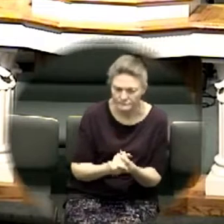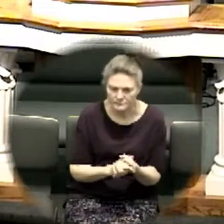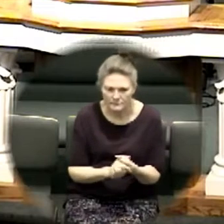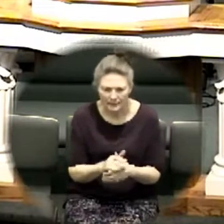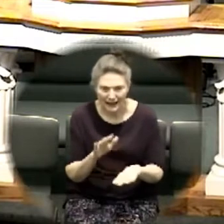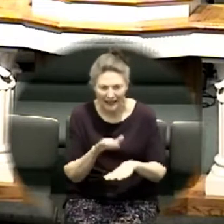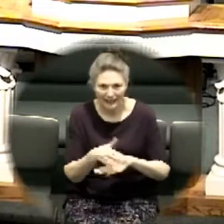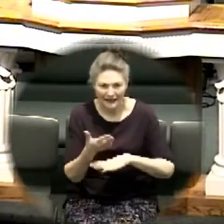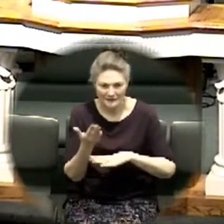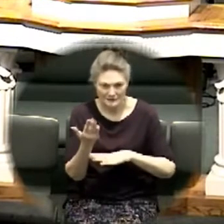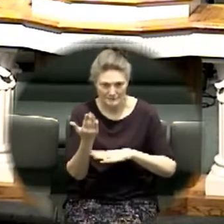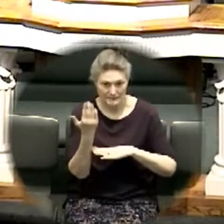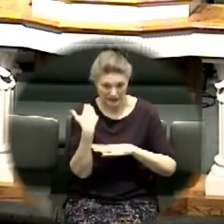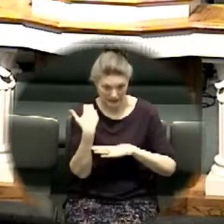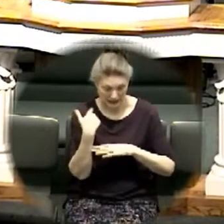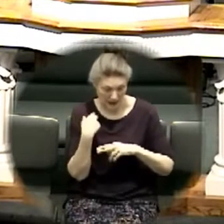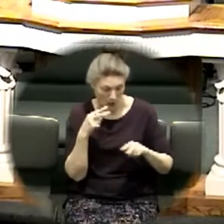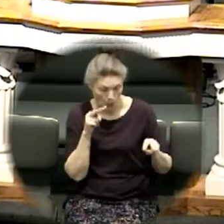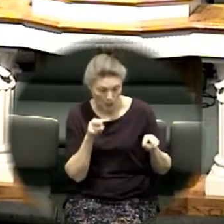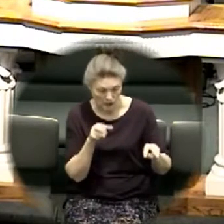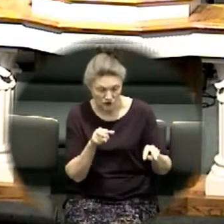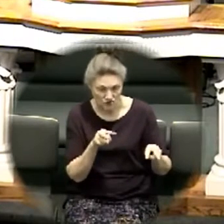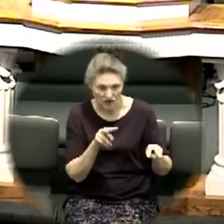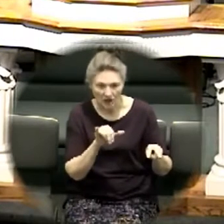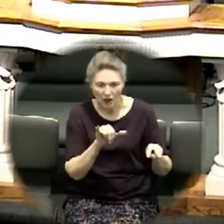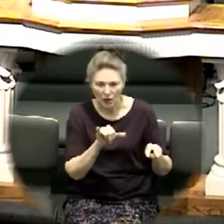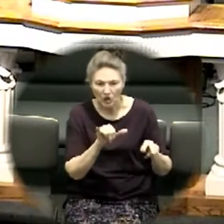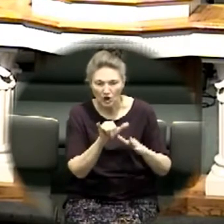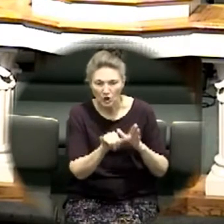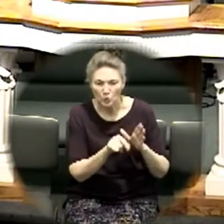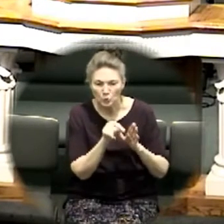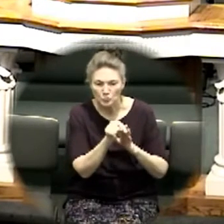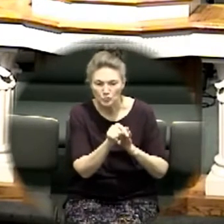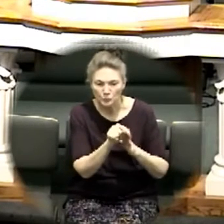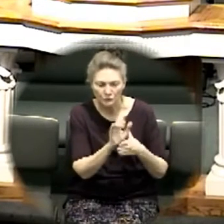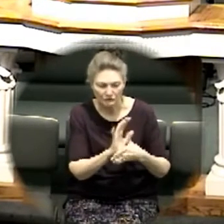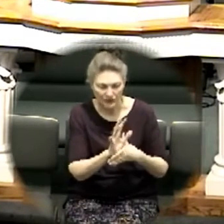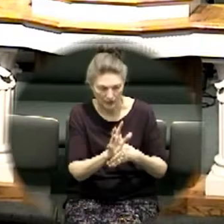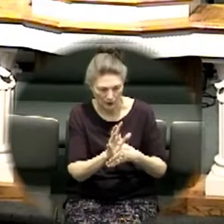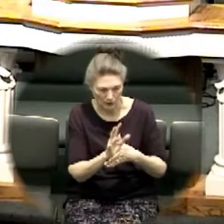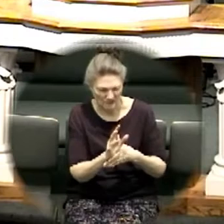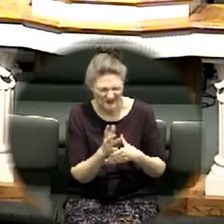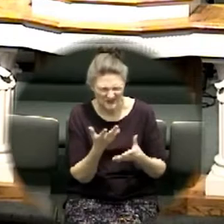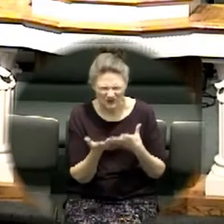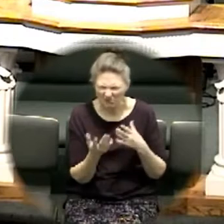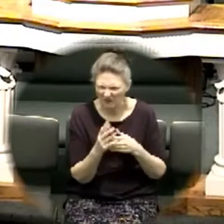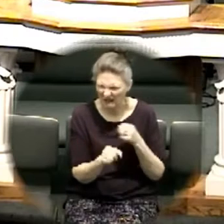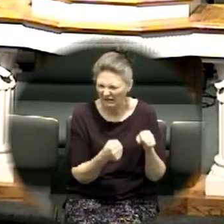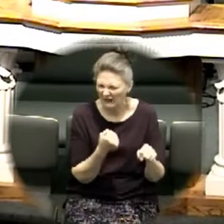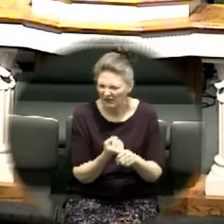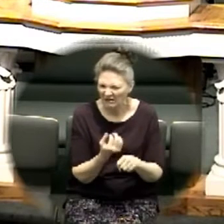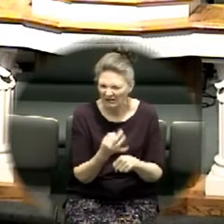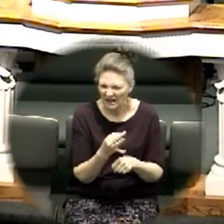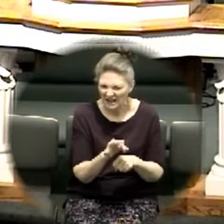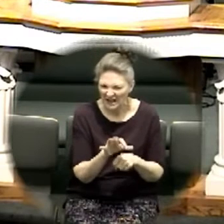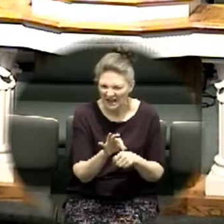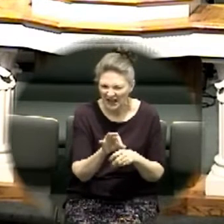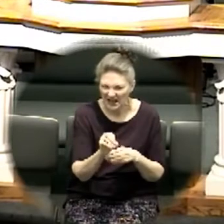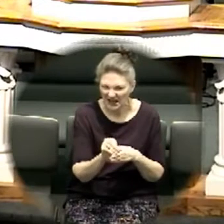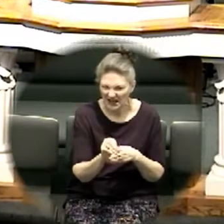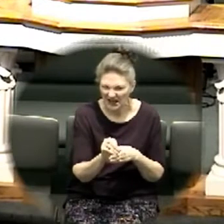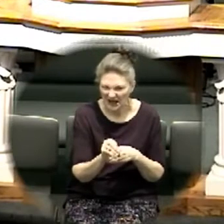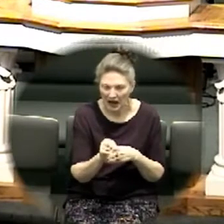from like 1990 and the preacher turned around looked at the keyboardist and he said yep